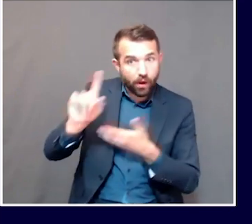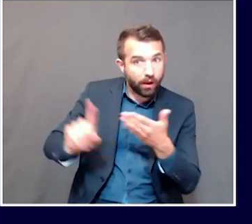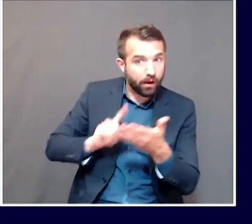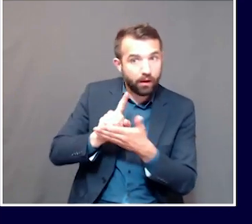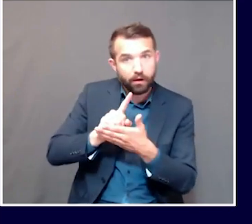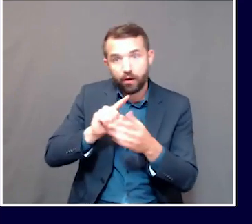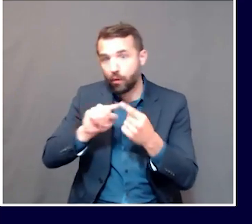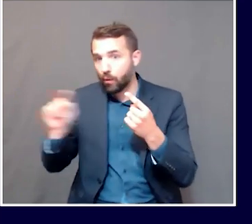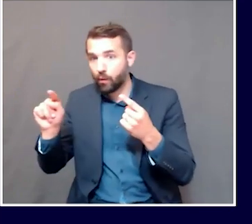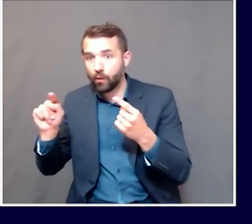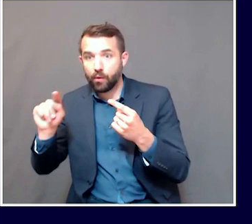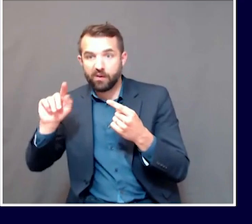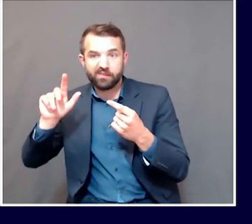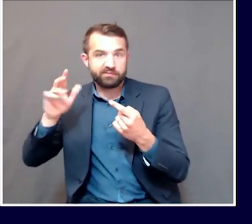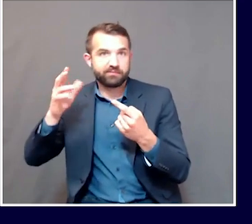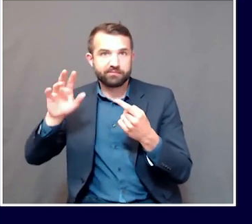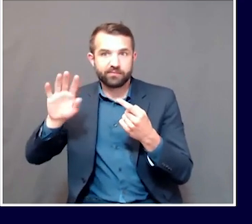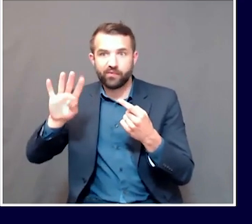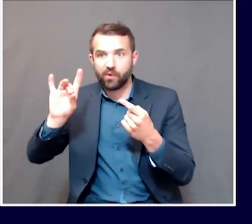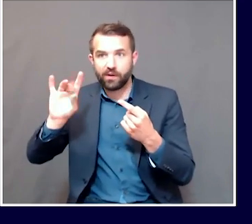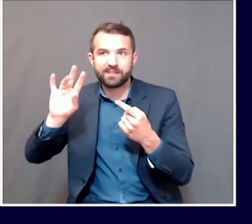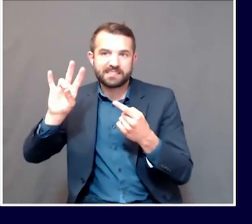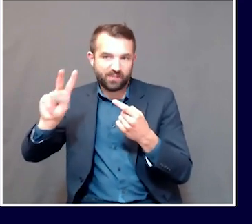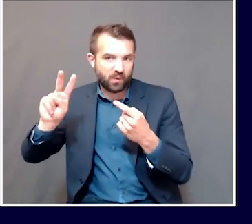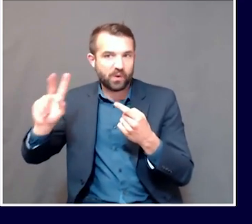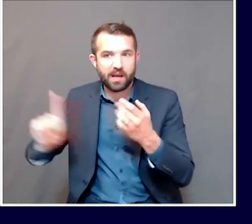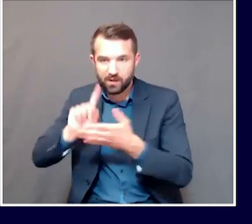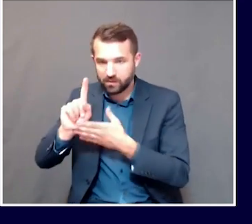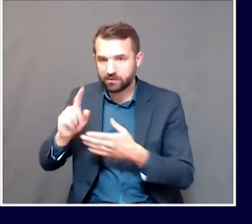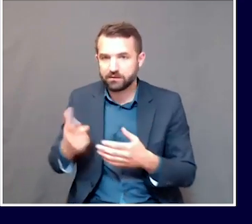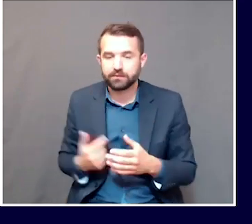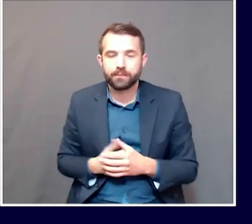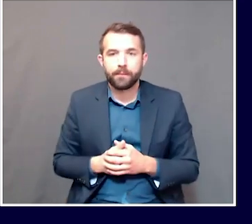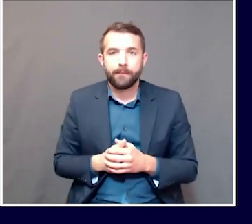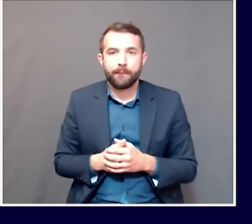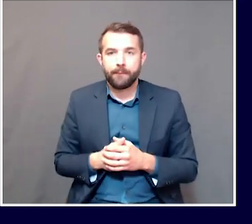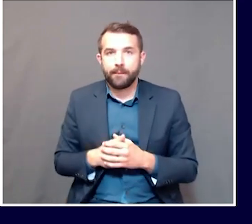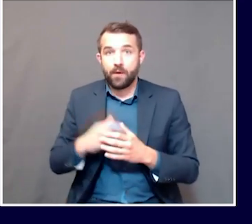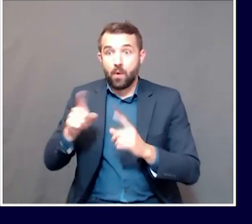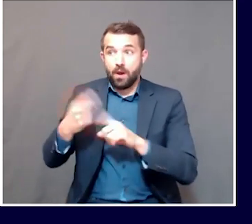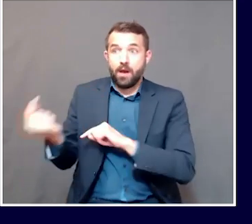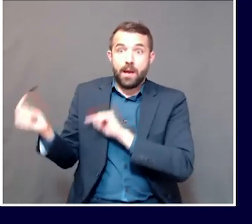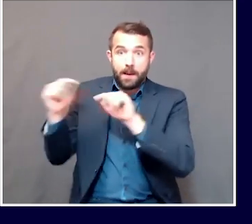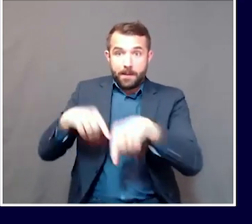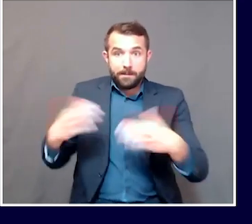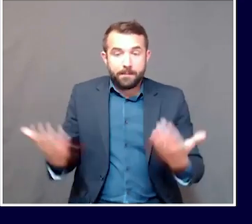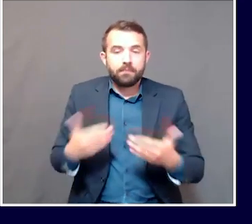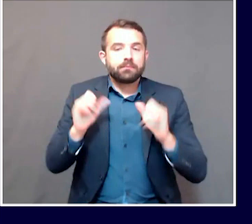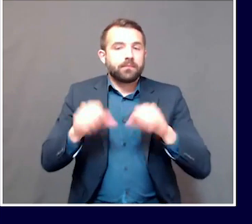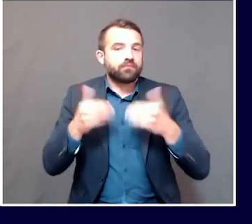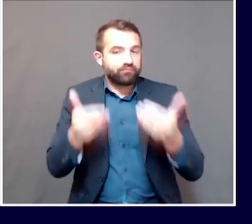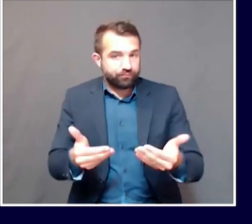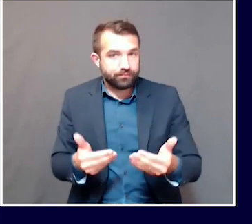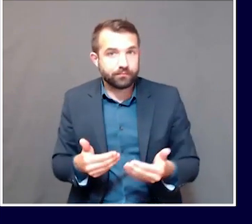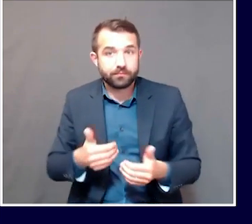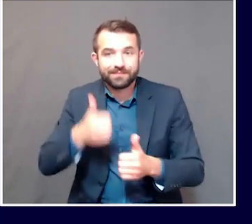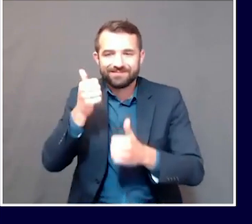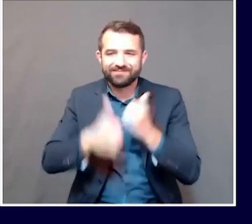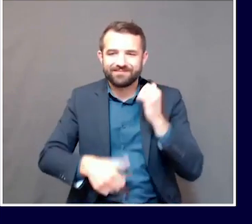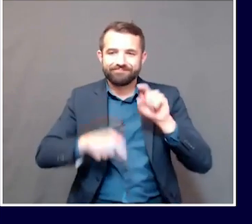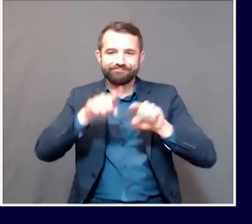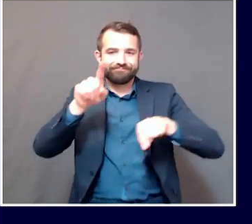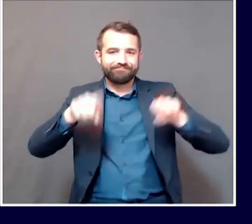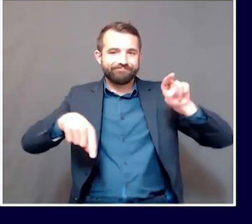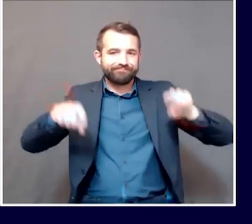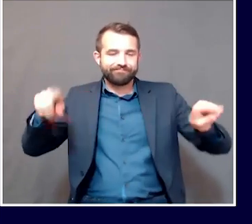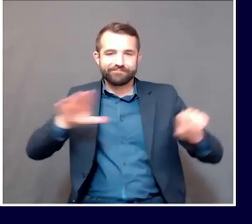hours to allow them sufficient time to travel to Maine. There is variance in there, but it's always worth checking before they get that test